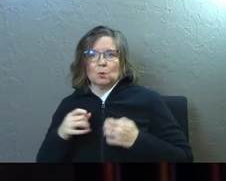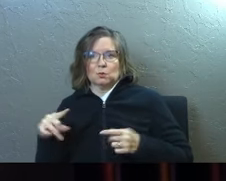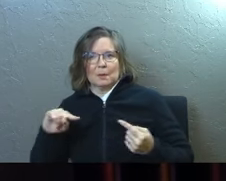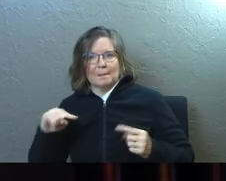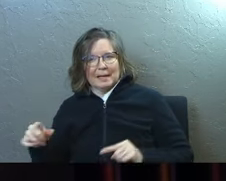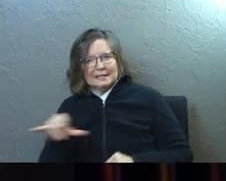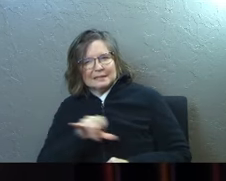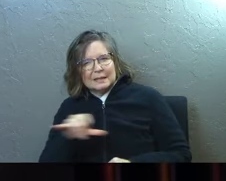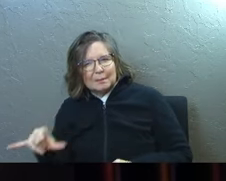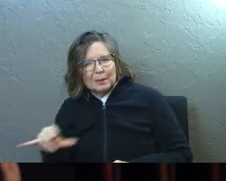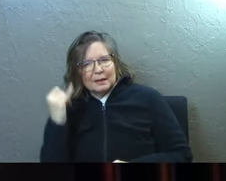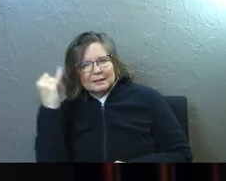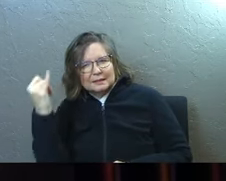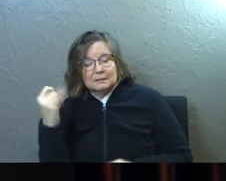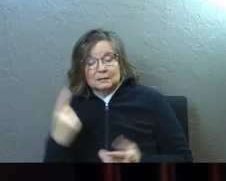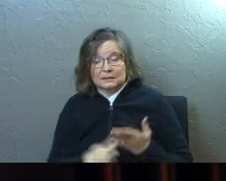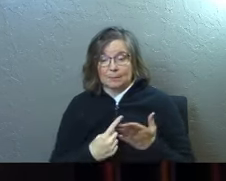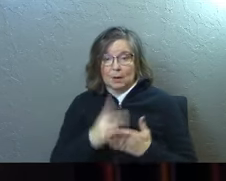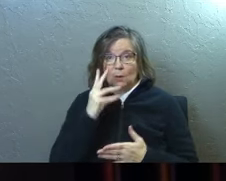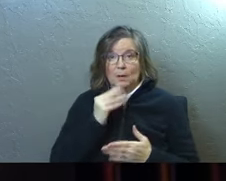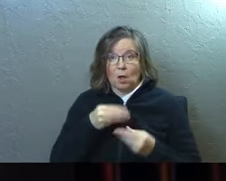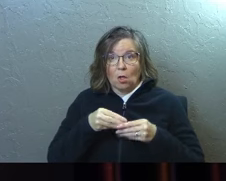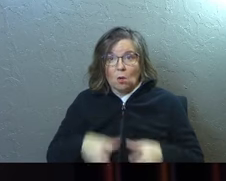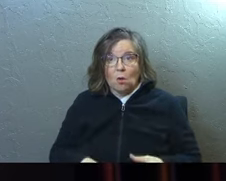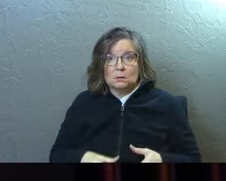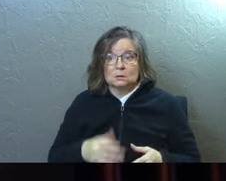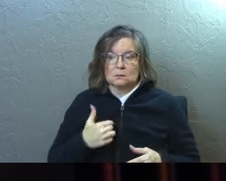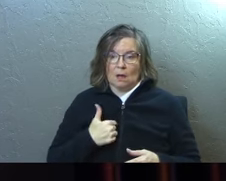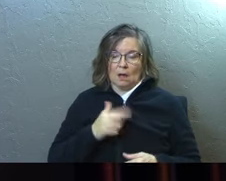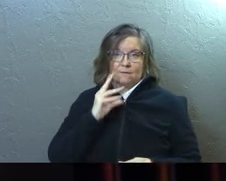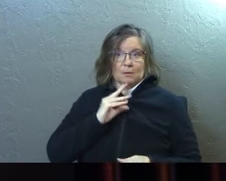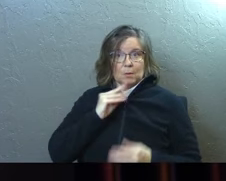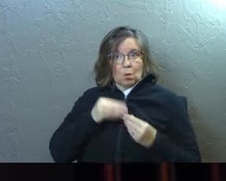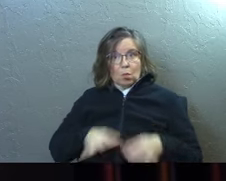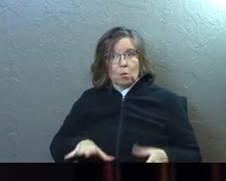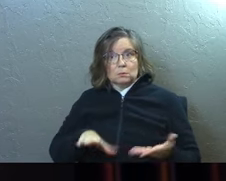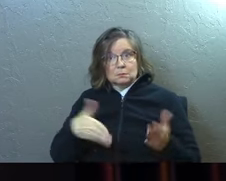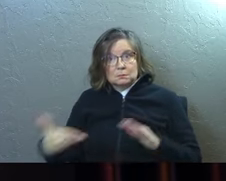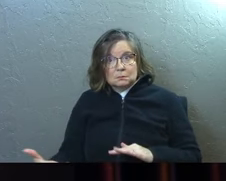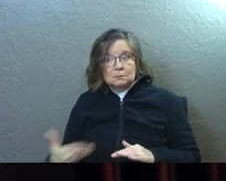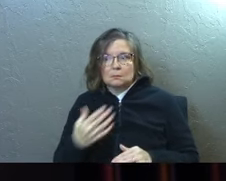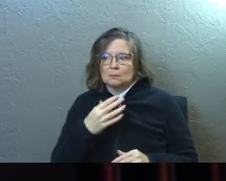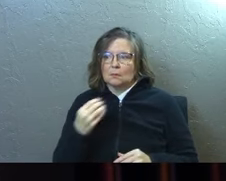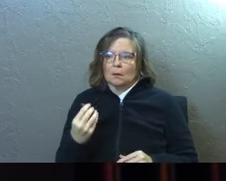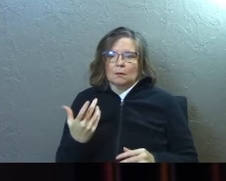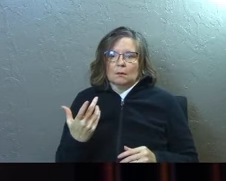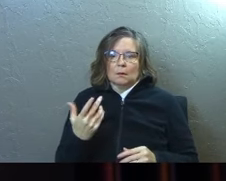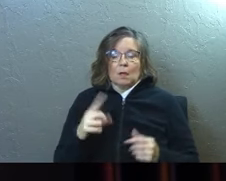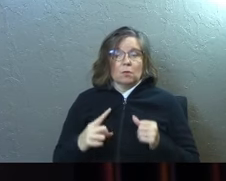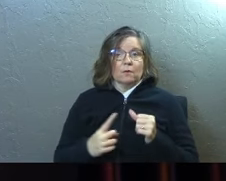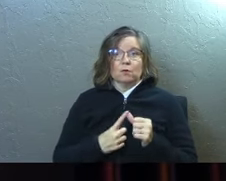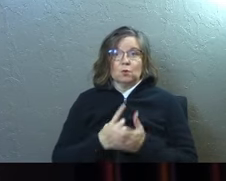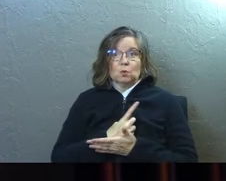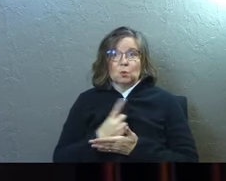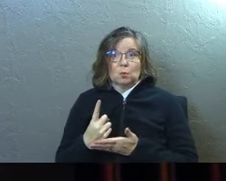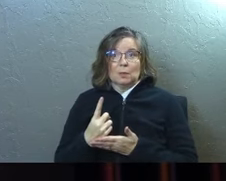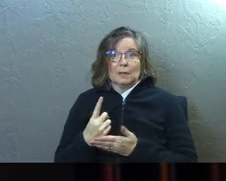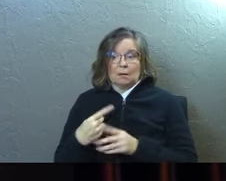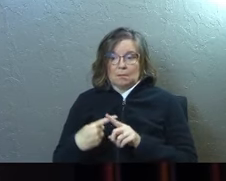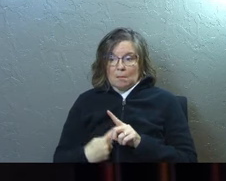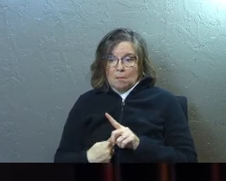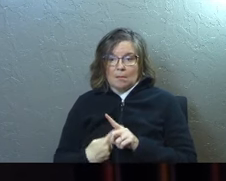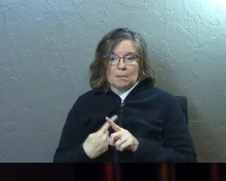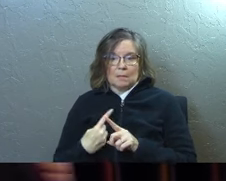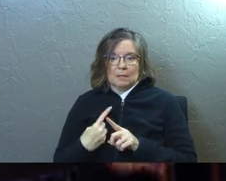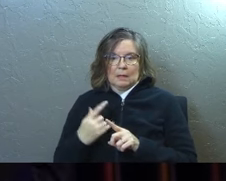Um, sometimes we go through a loss. You've gone through a loss. I've gone through a loss and you know, in those first weeks and months,